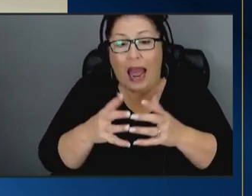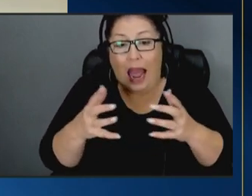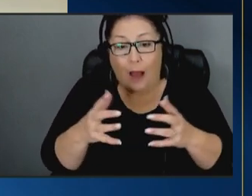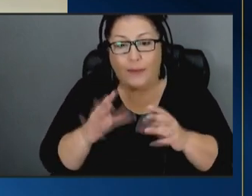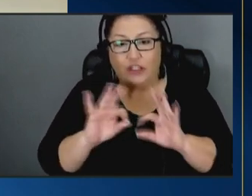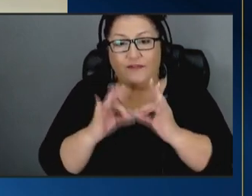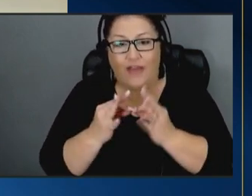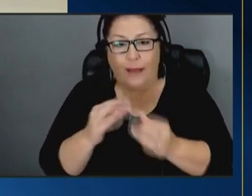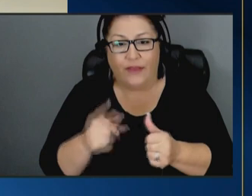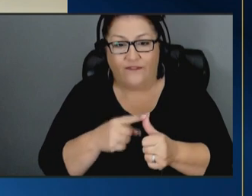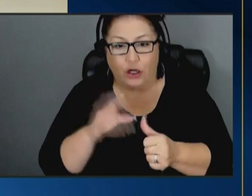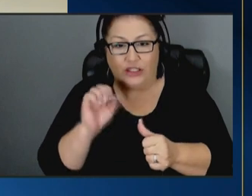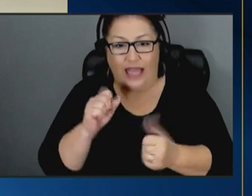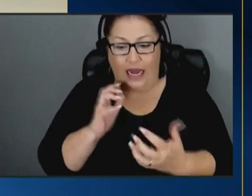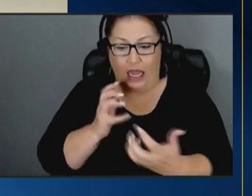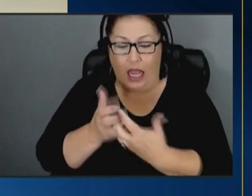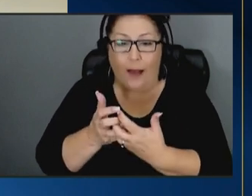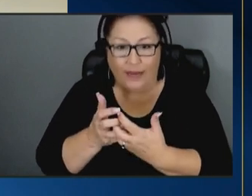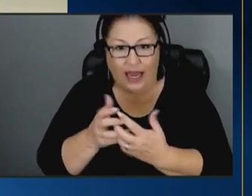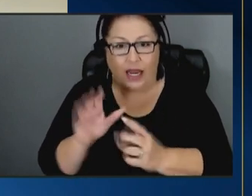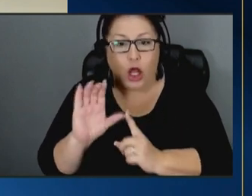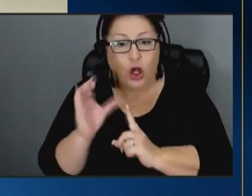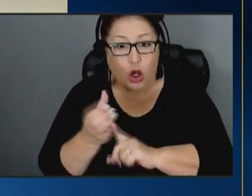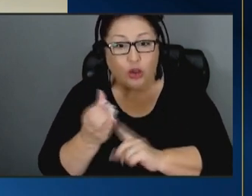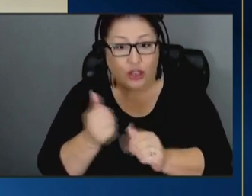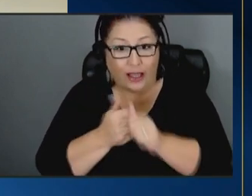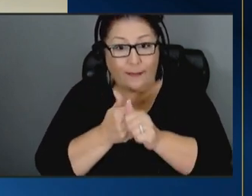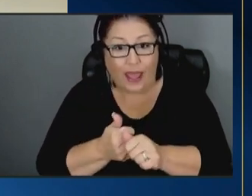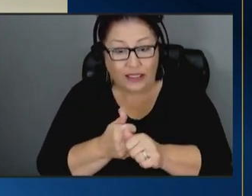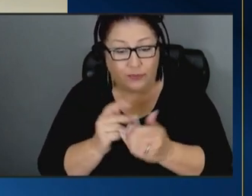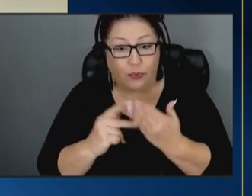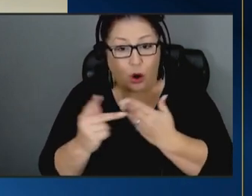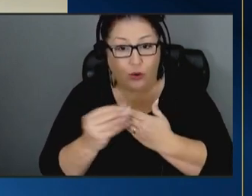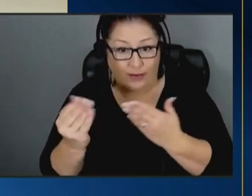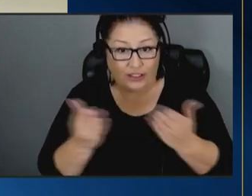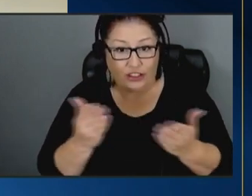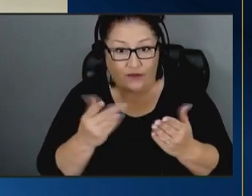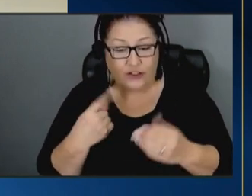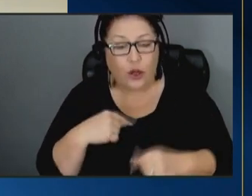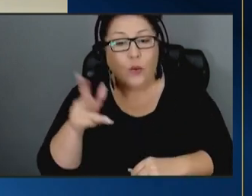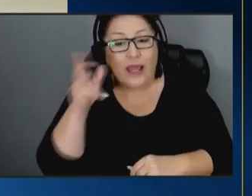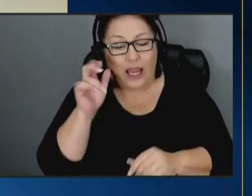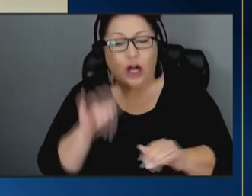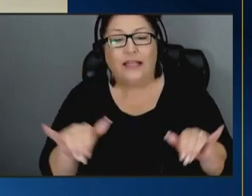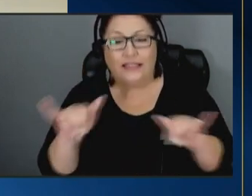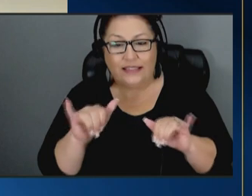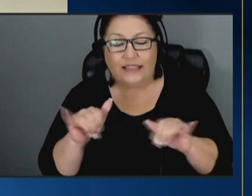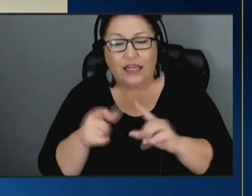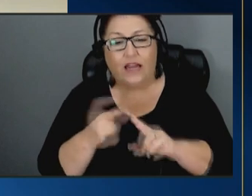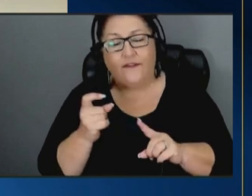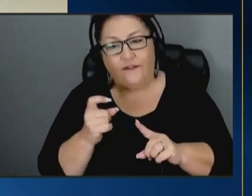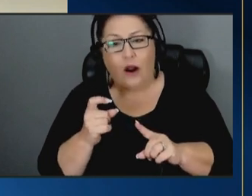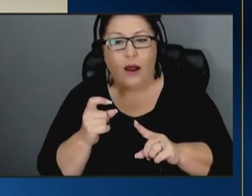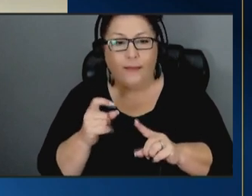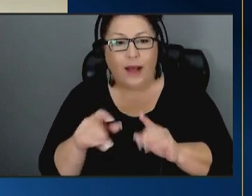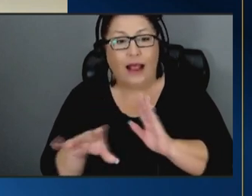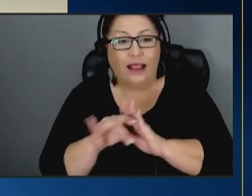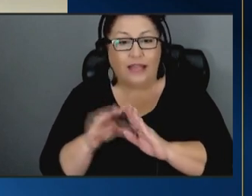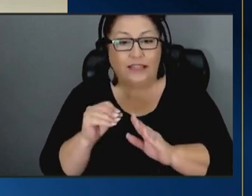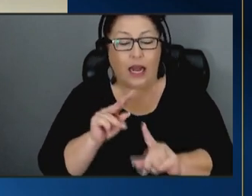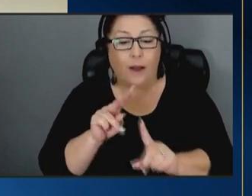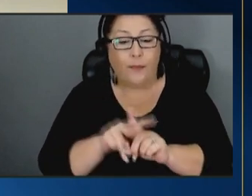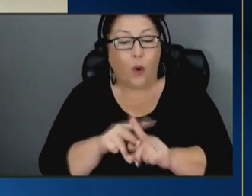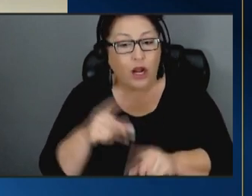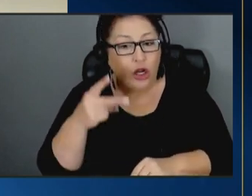can accommodate culturally based programs and services so we hear consistently from uh elected and appointed tribal leaders